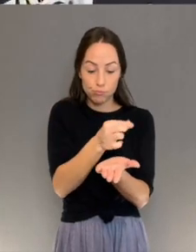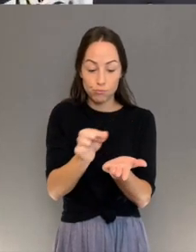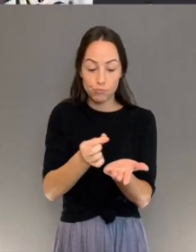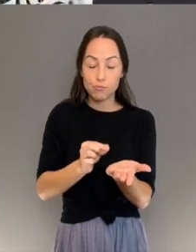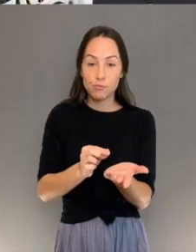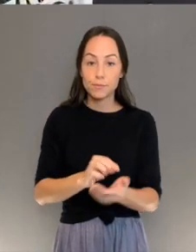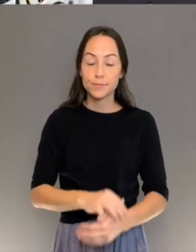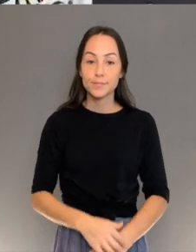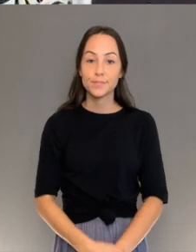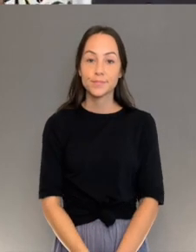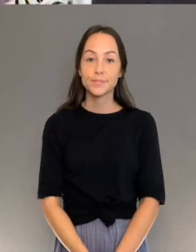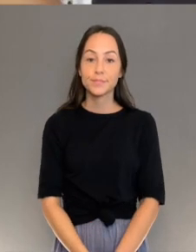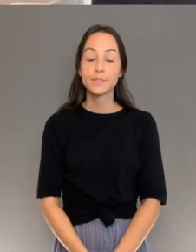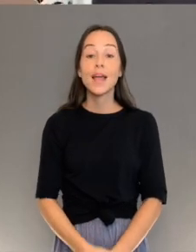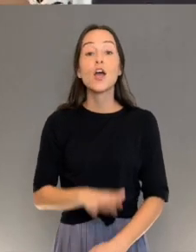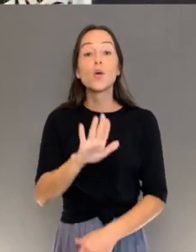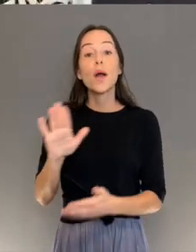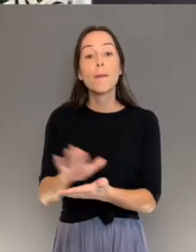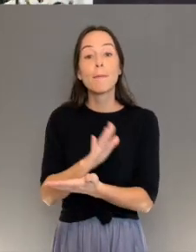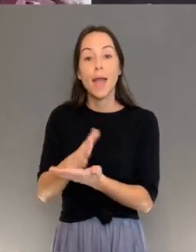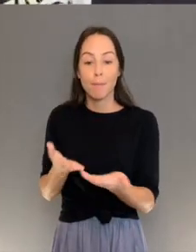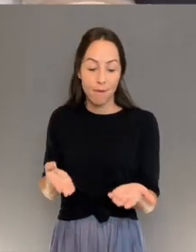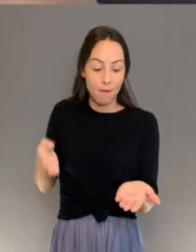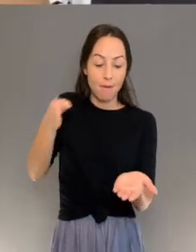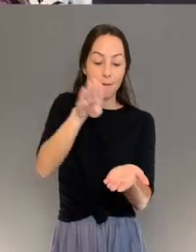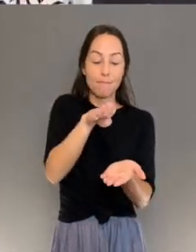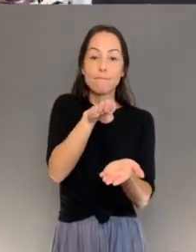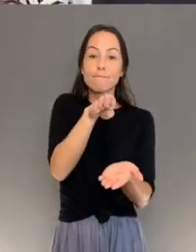out special shapes or use a paper punch